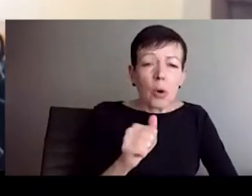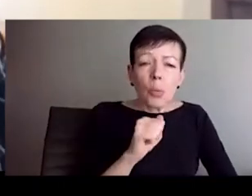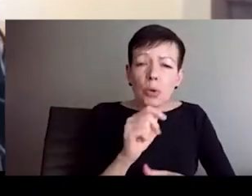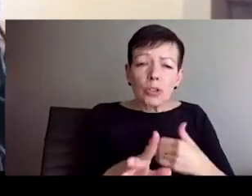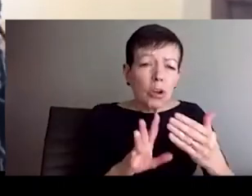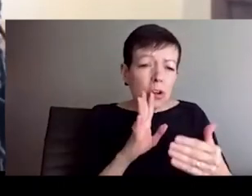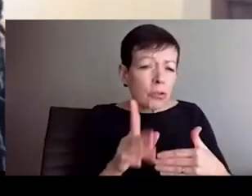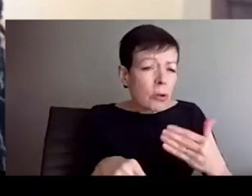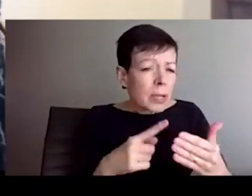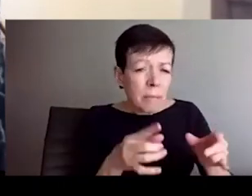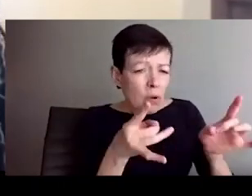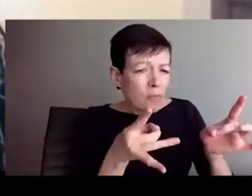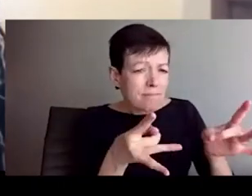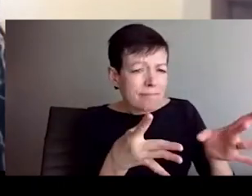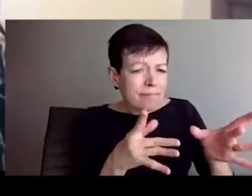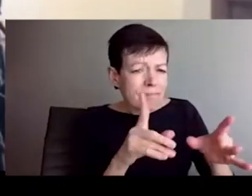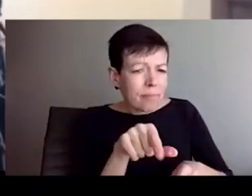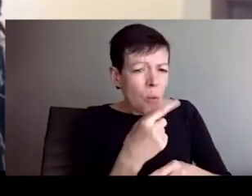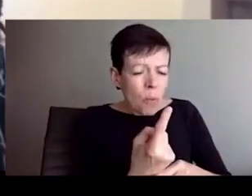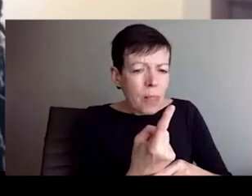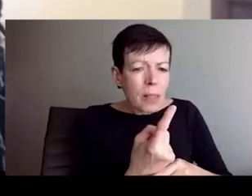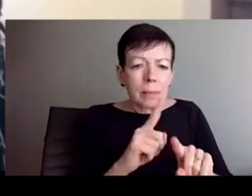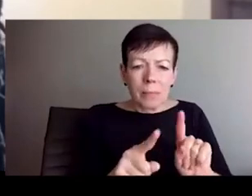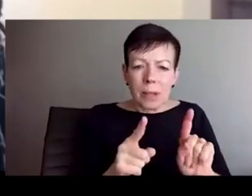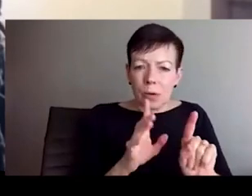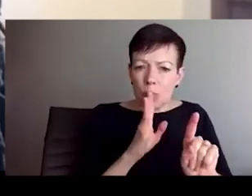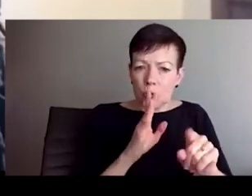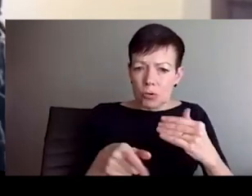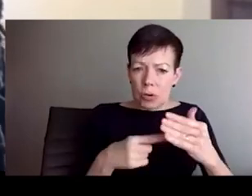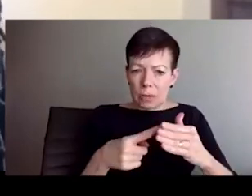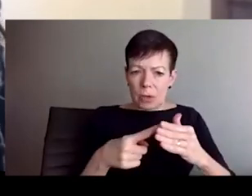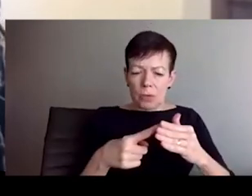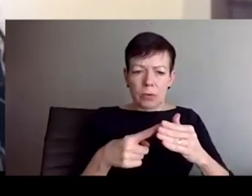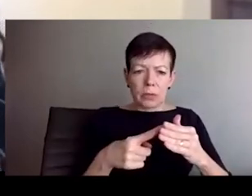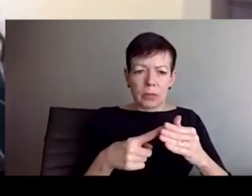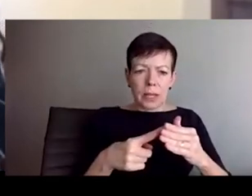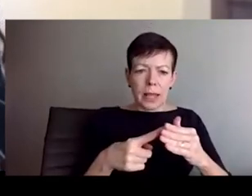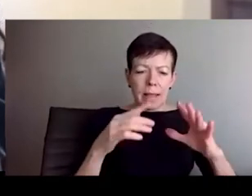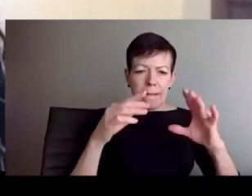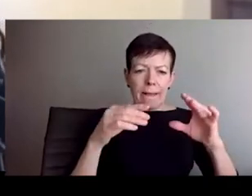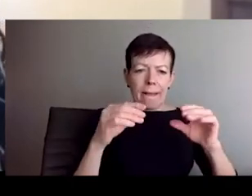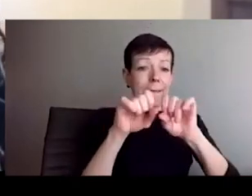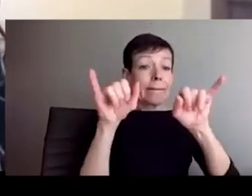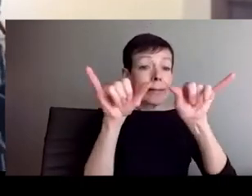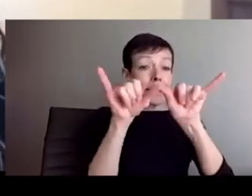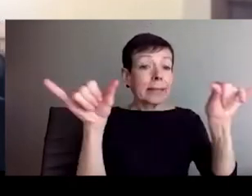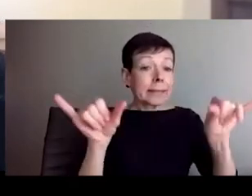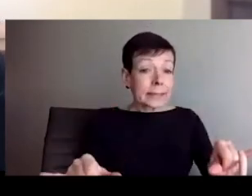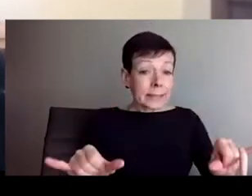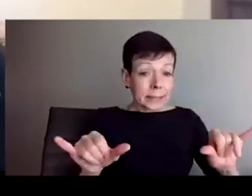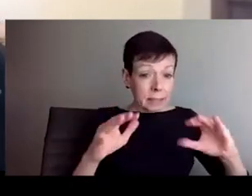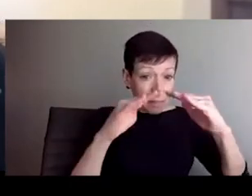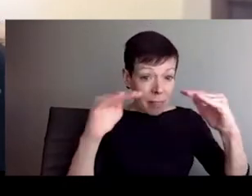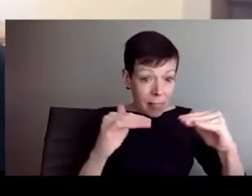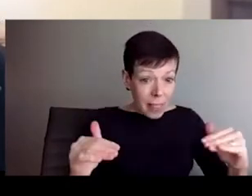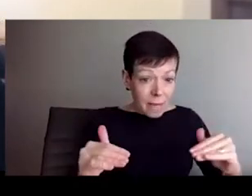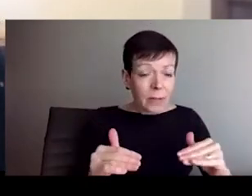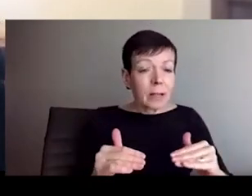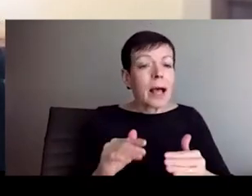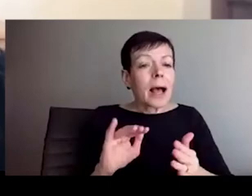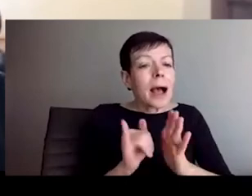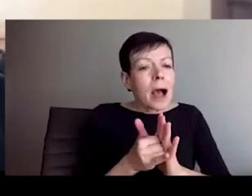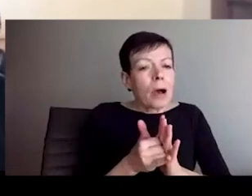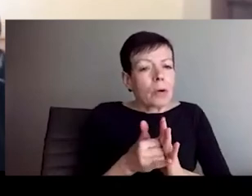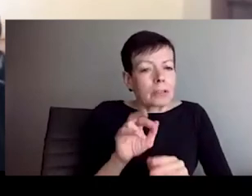often the narrative and the understanding, a very common understanding of race, a common discourse is around hatred.